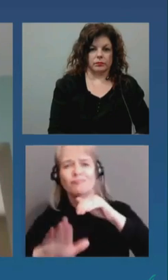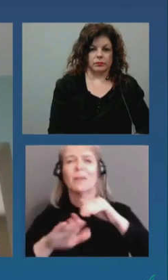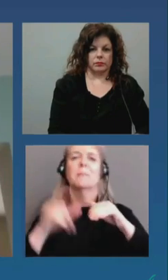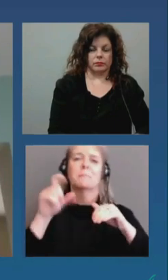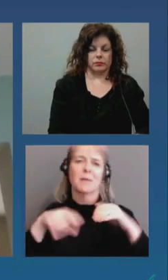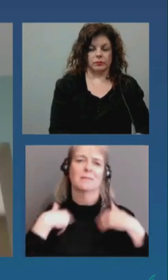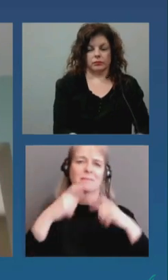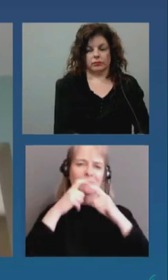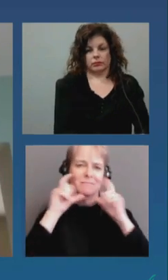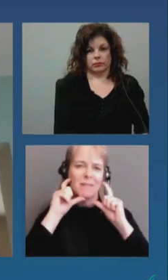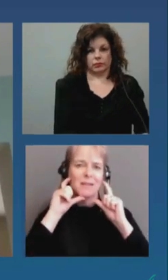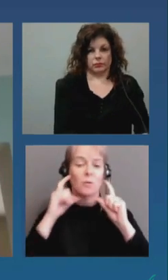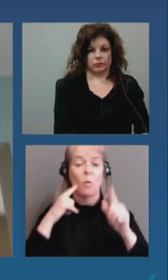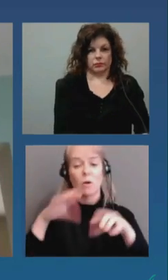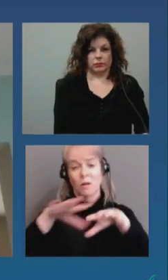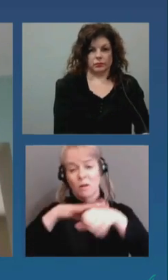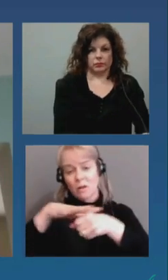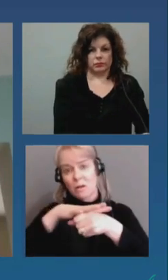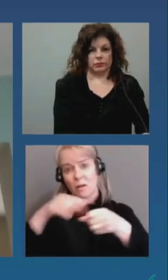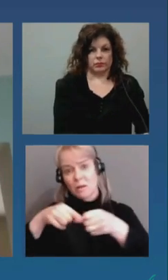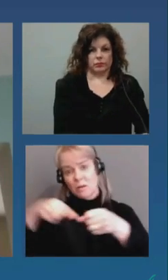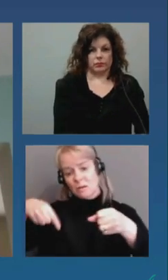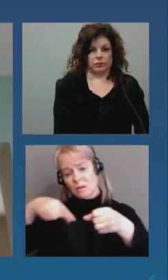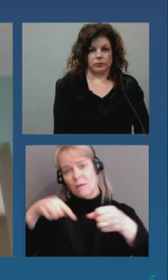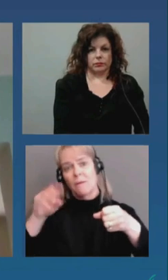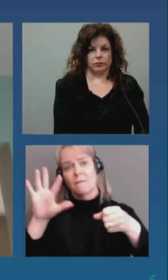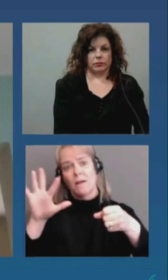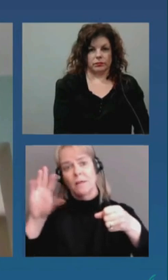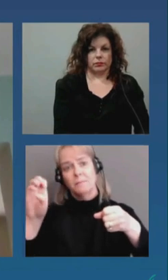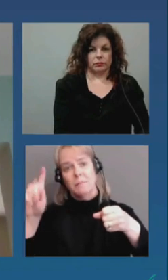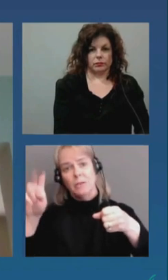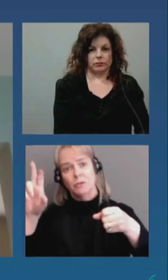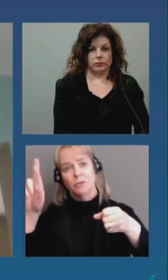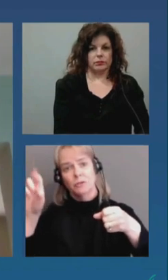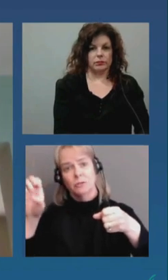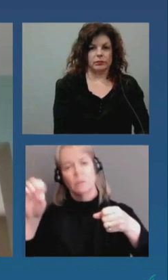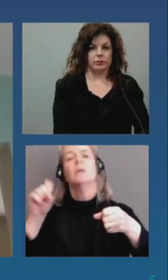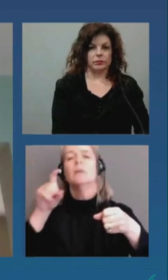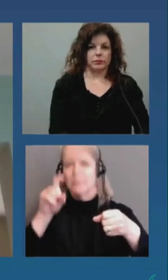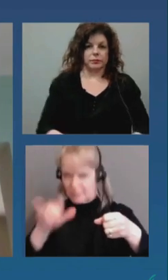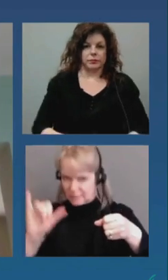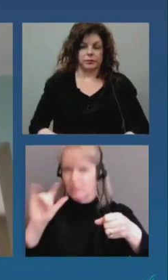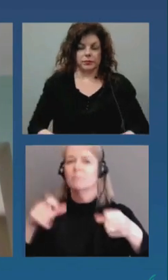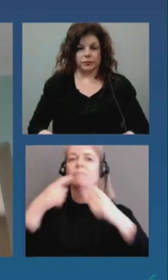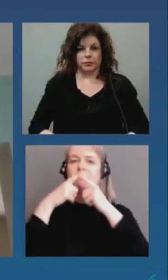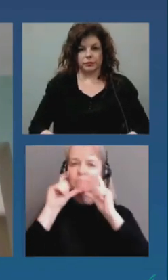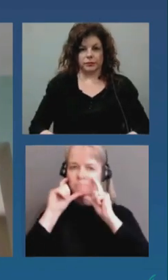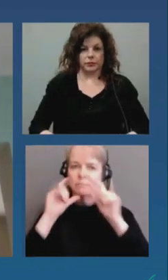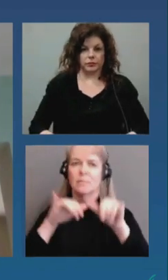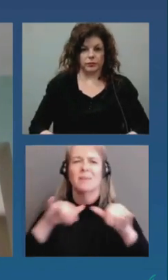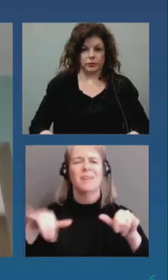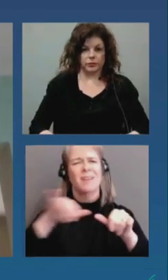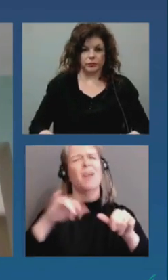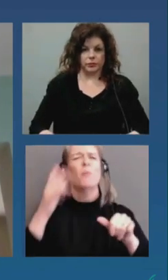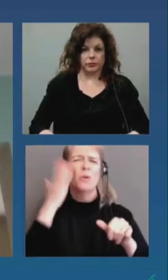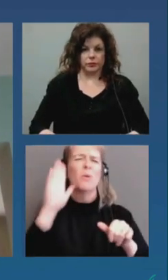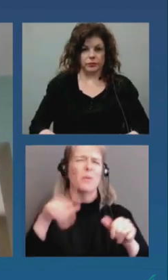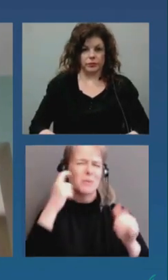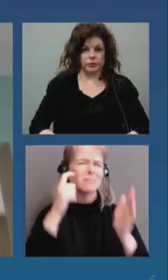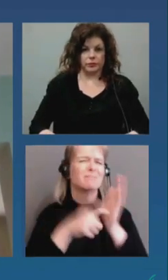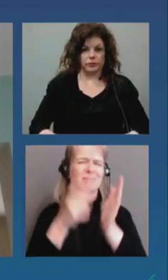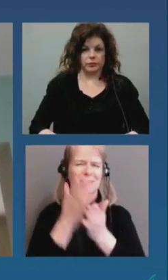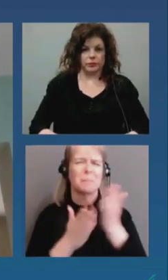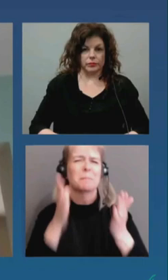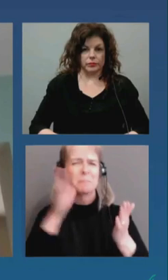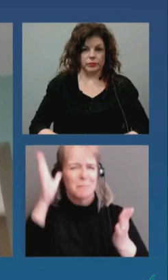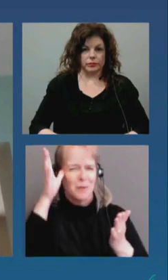masks whenever they are in public, but this order helps to ensure that children can still use play structures and areas while being as safe as